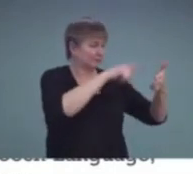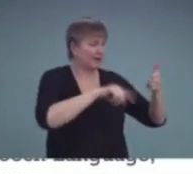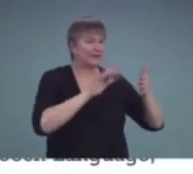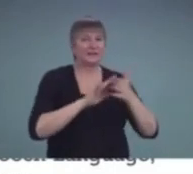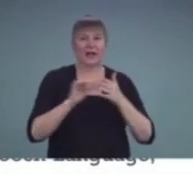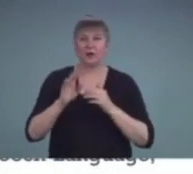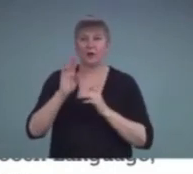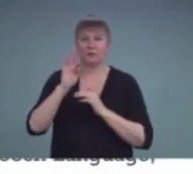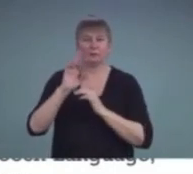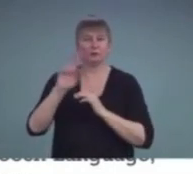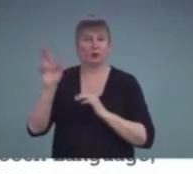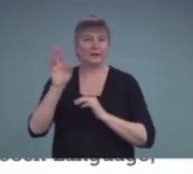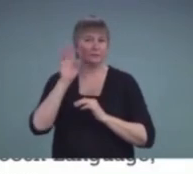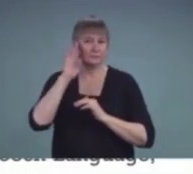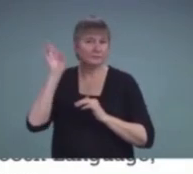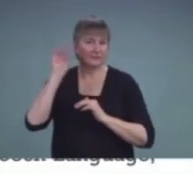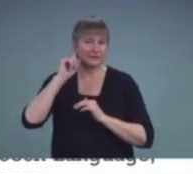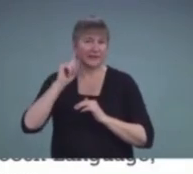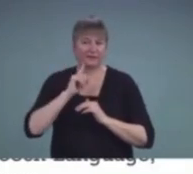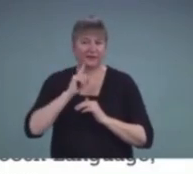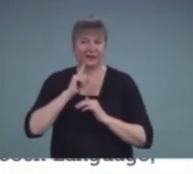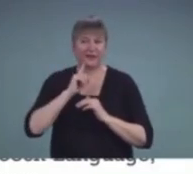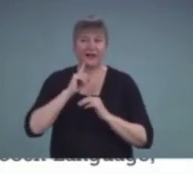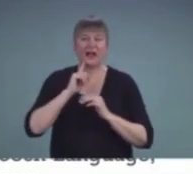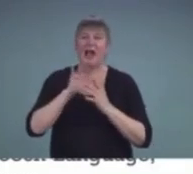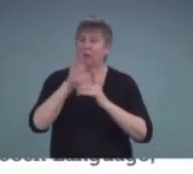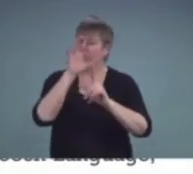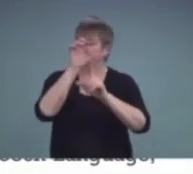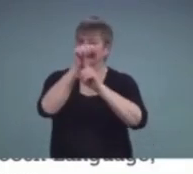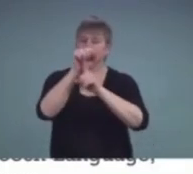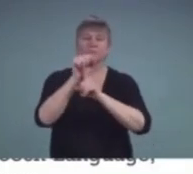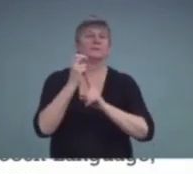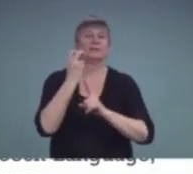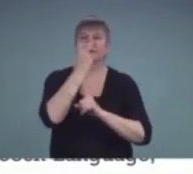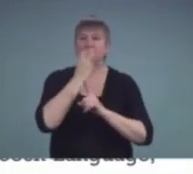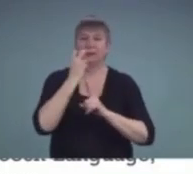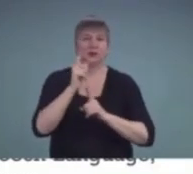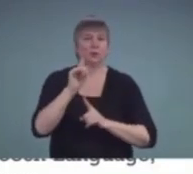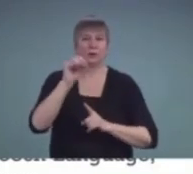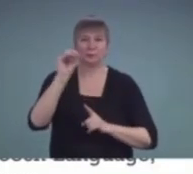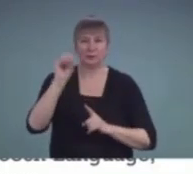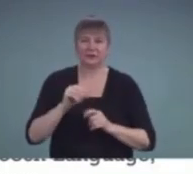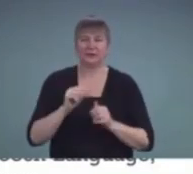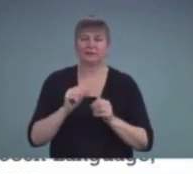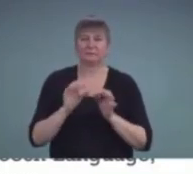and 100% speech discrimination in his other ear.